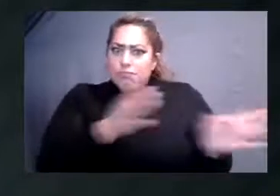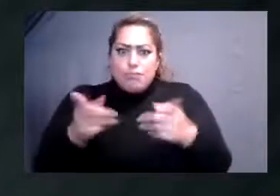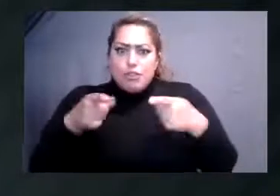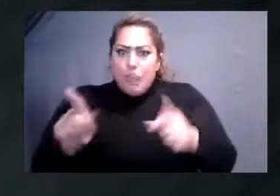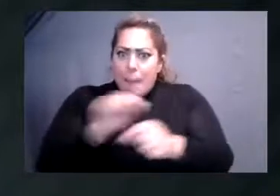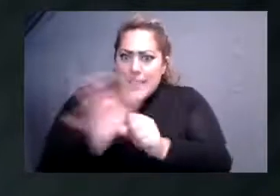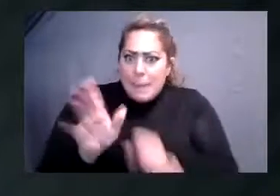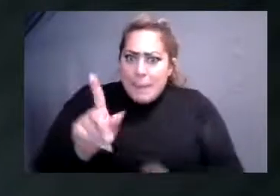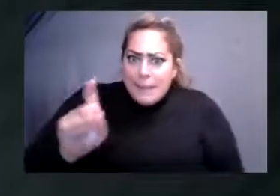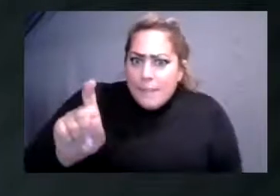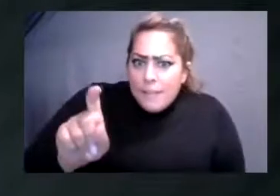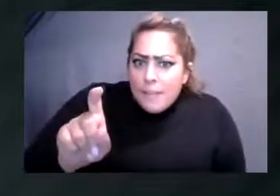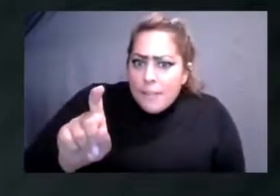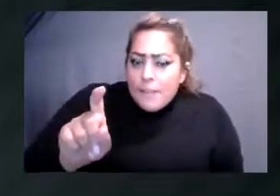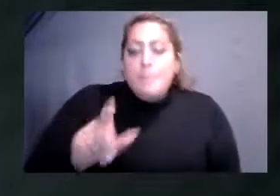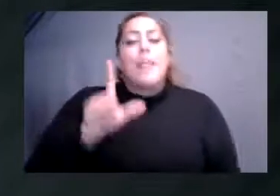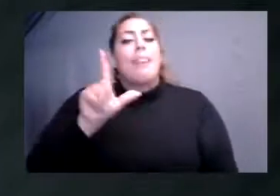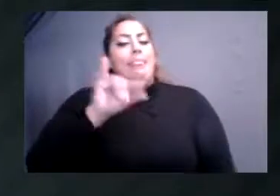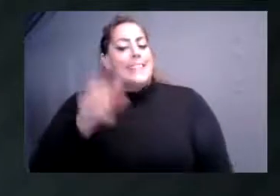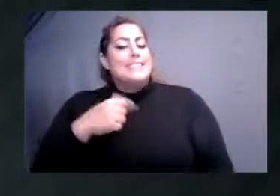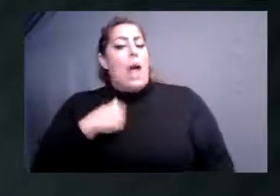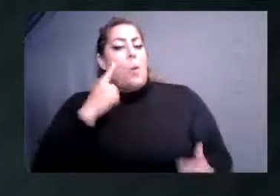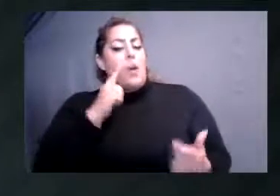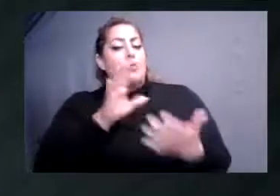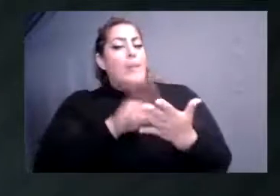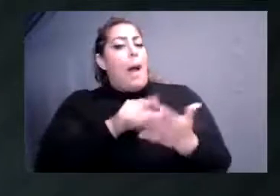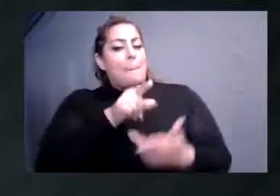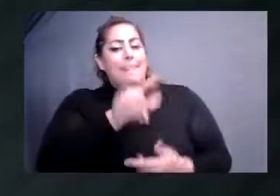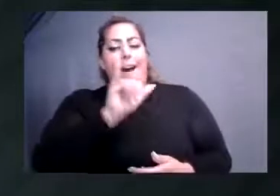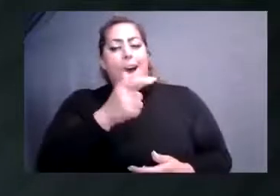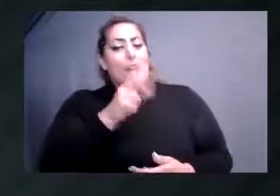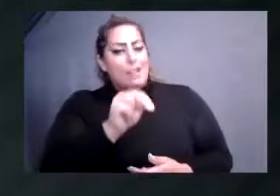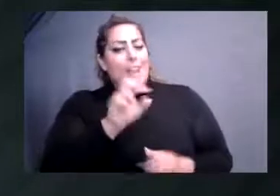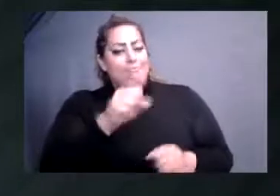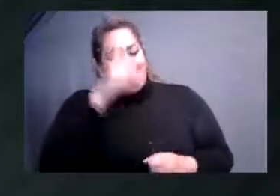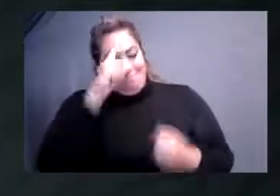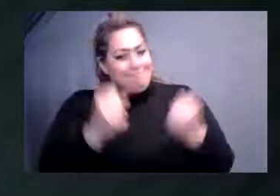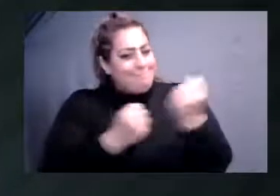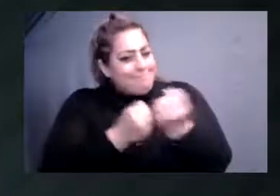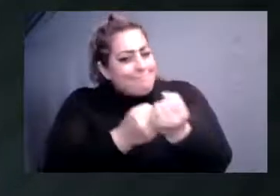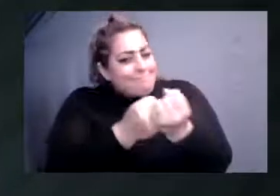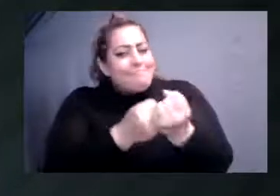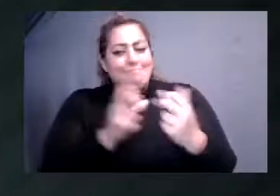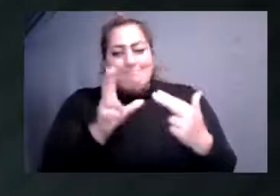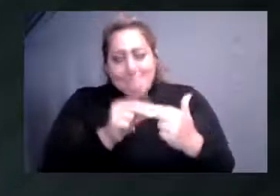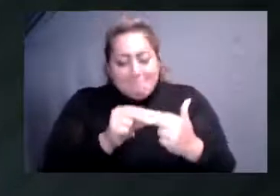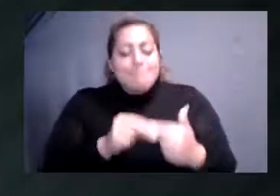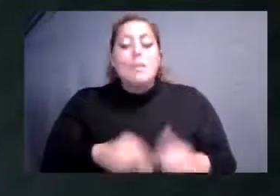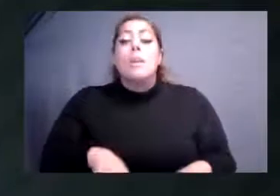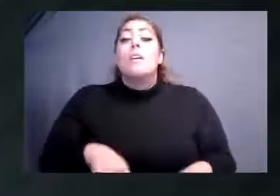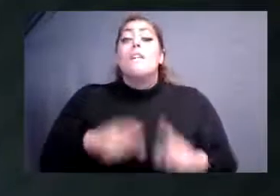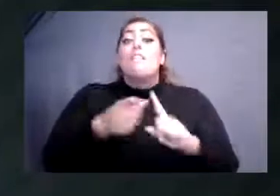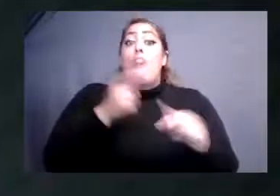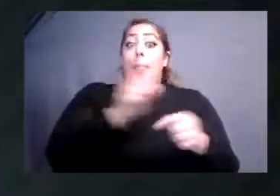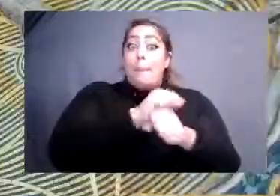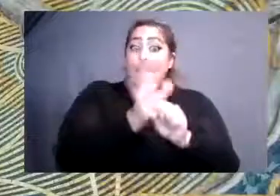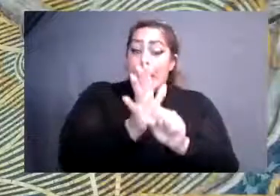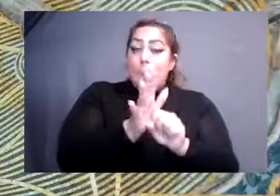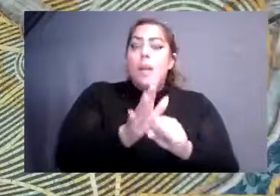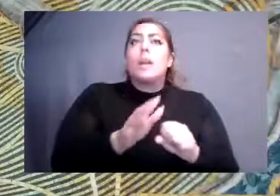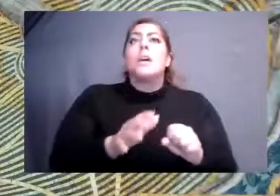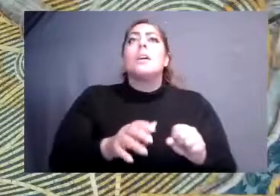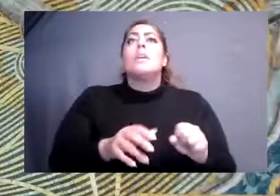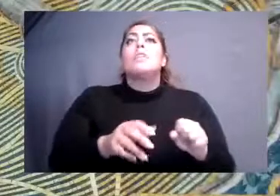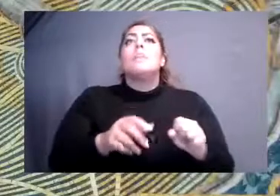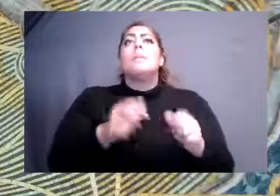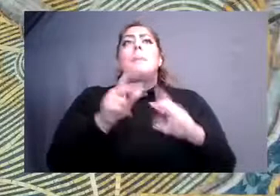Yeah, I just want to echo what I, Jen, said, because coming out of the pandemic, work was seen differently. And